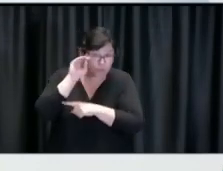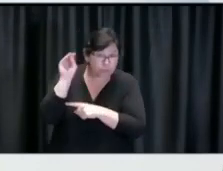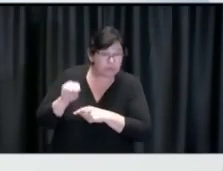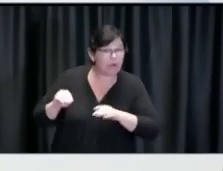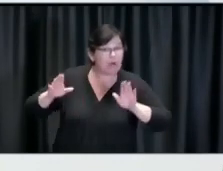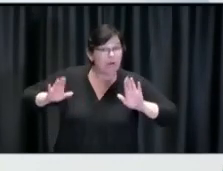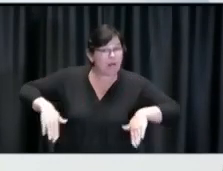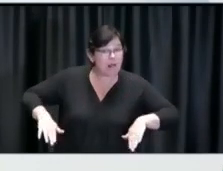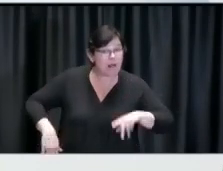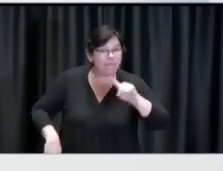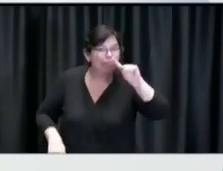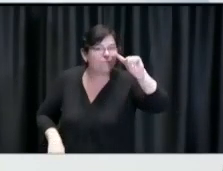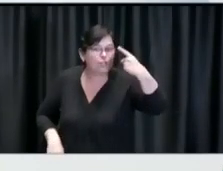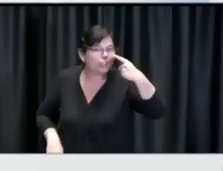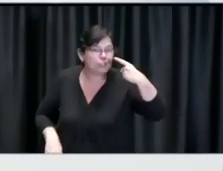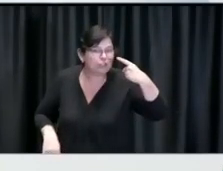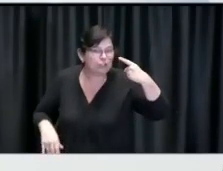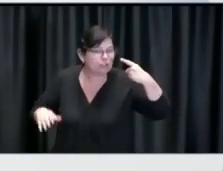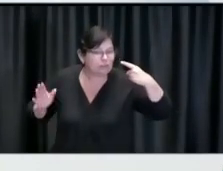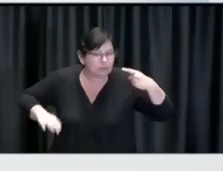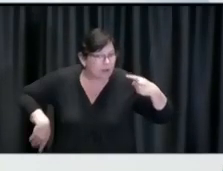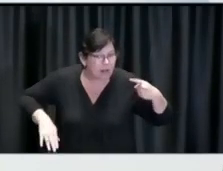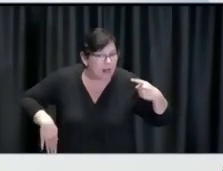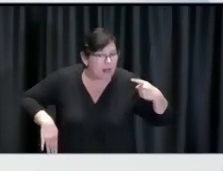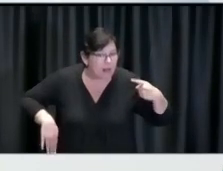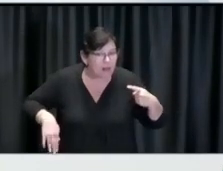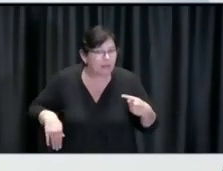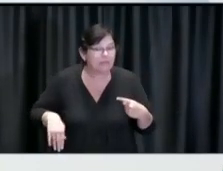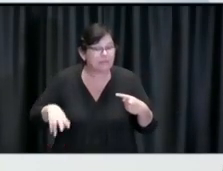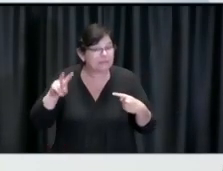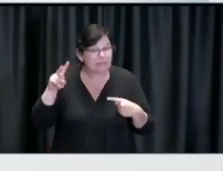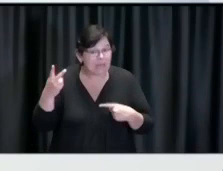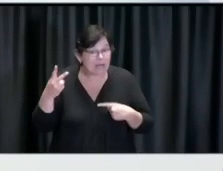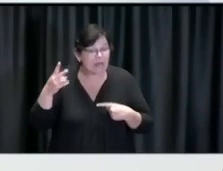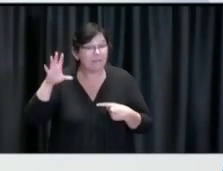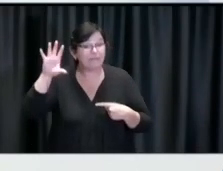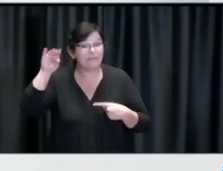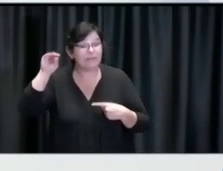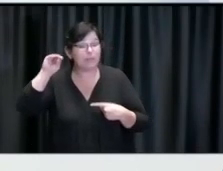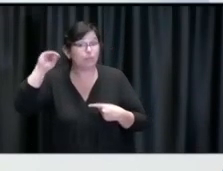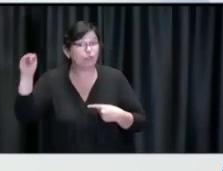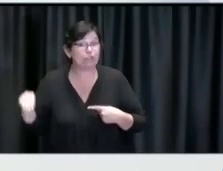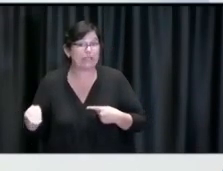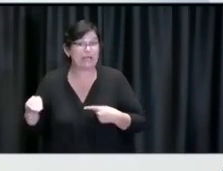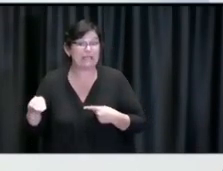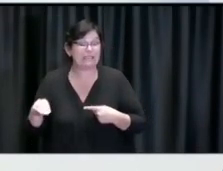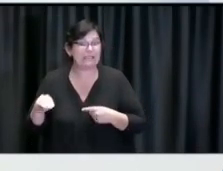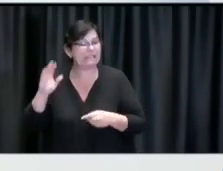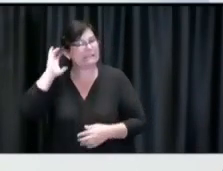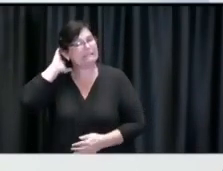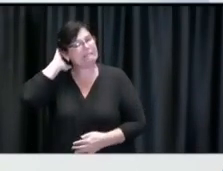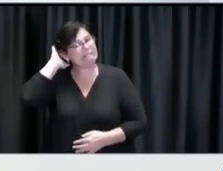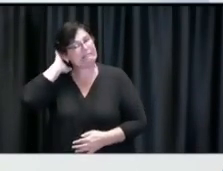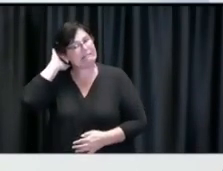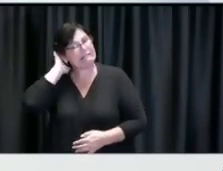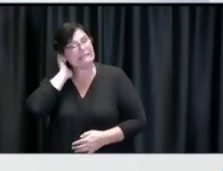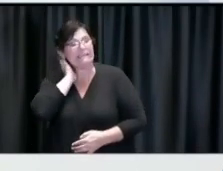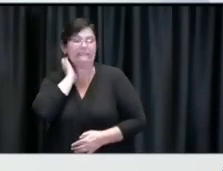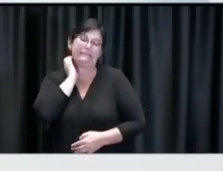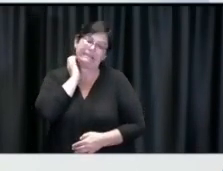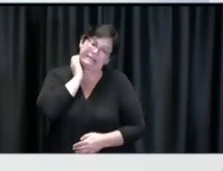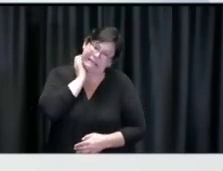I'm a little concerned, for example, about people from age 35 through age 49 who are still in the low